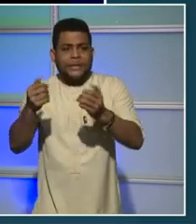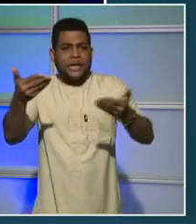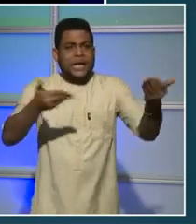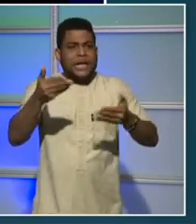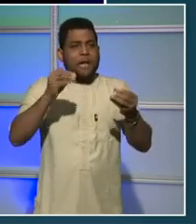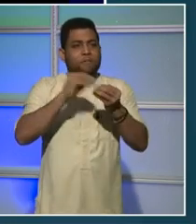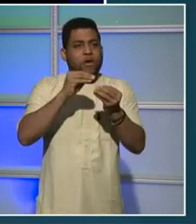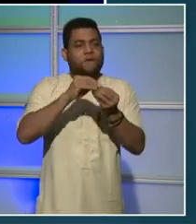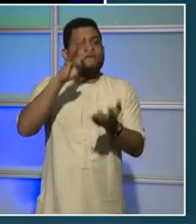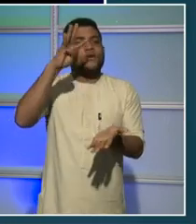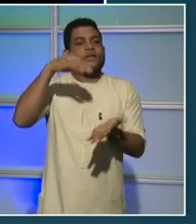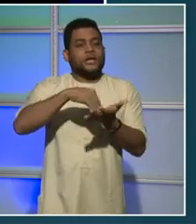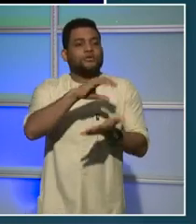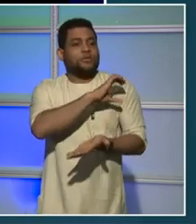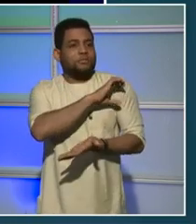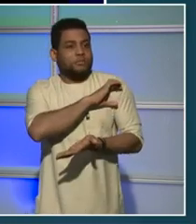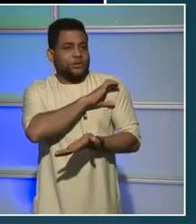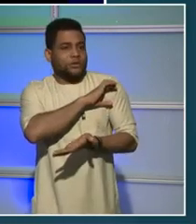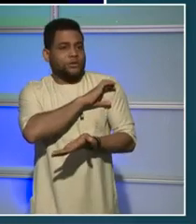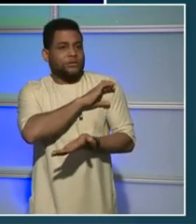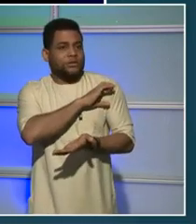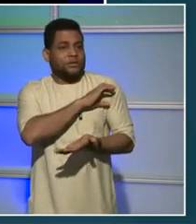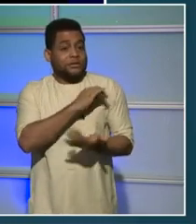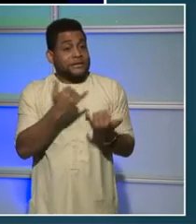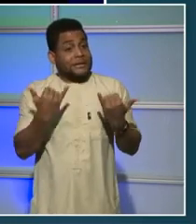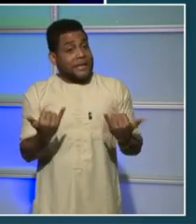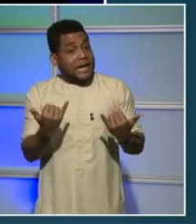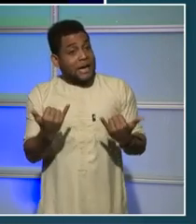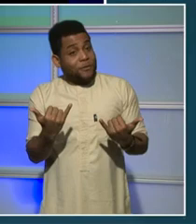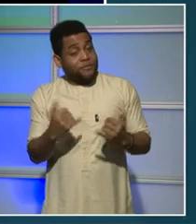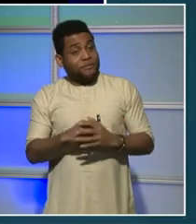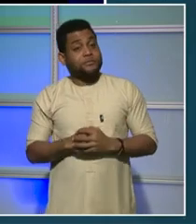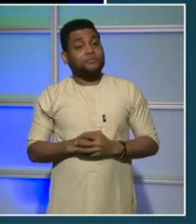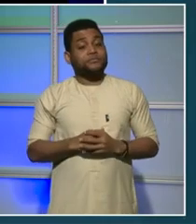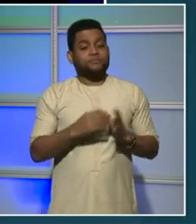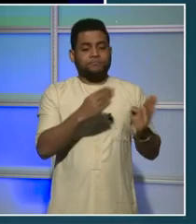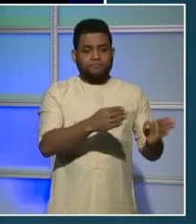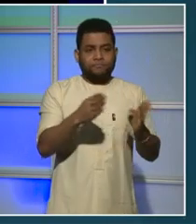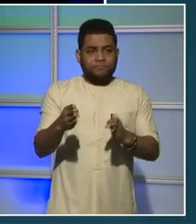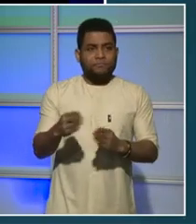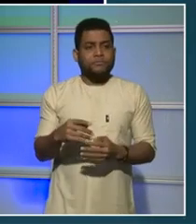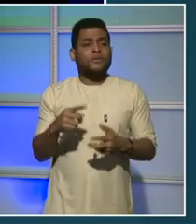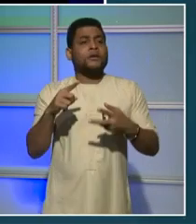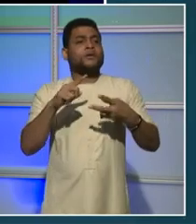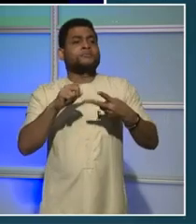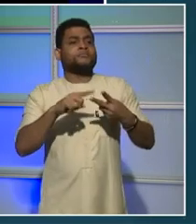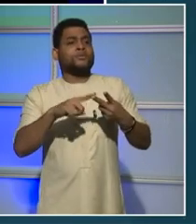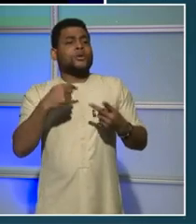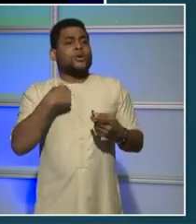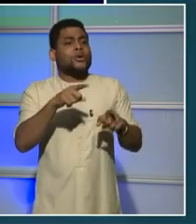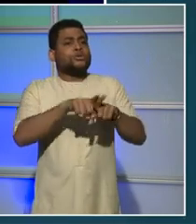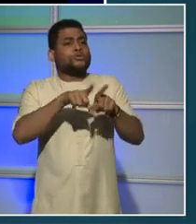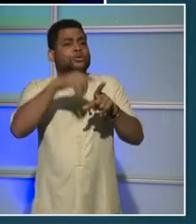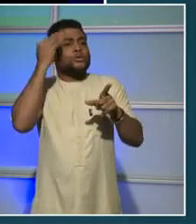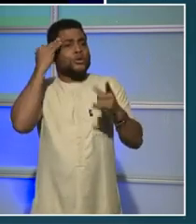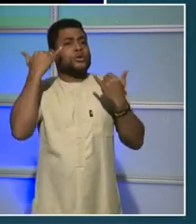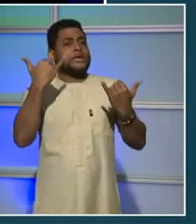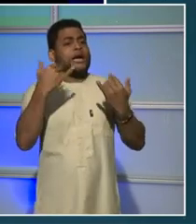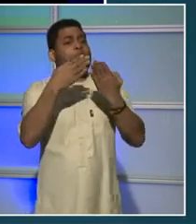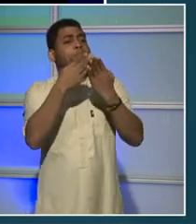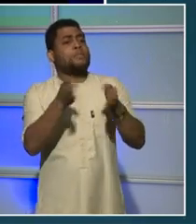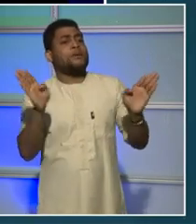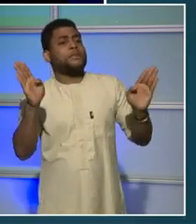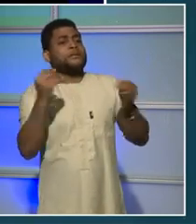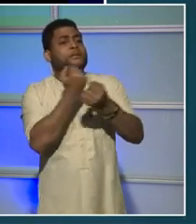to be. Having said that, we also know that there is a public safety ecosystem that is